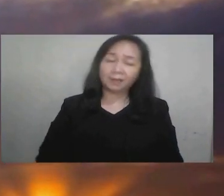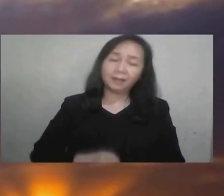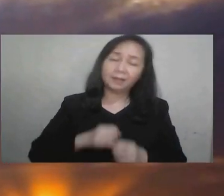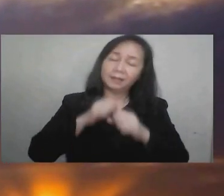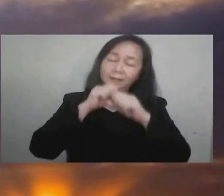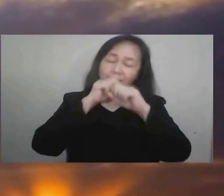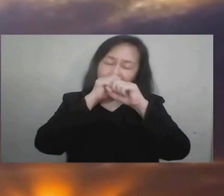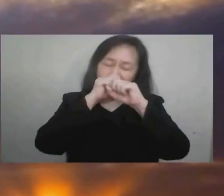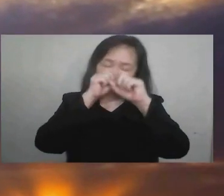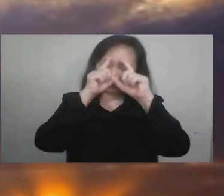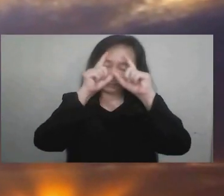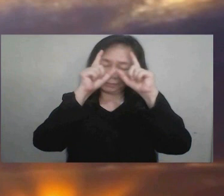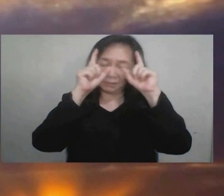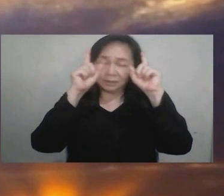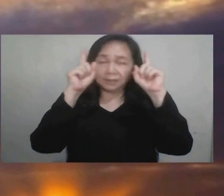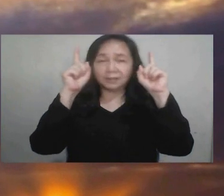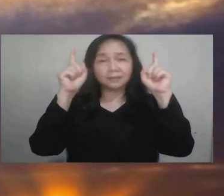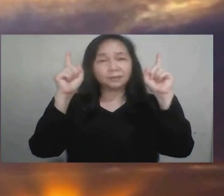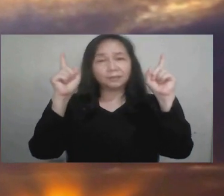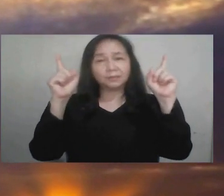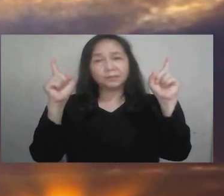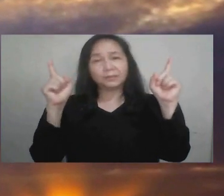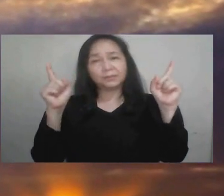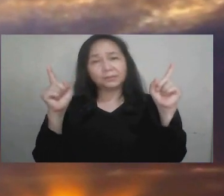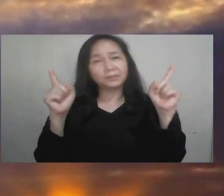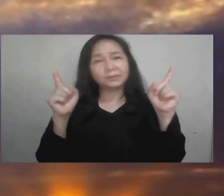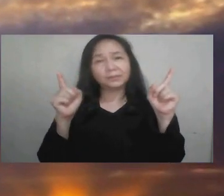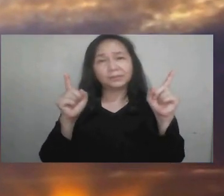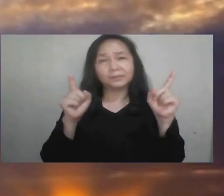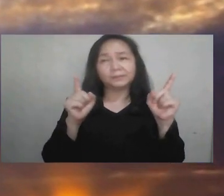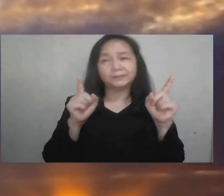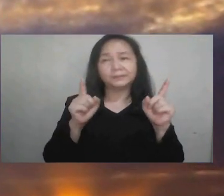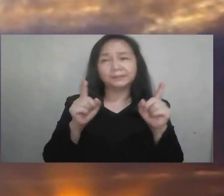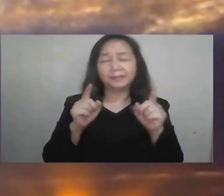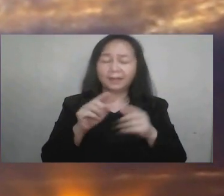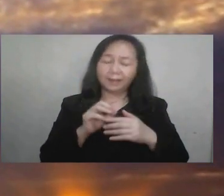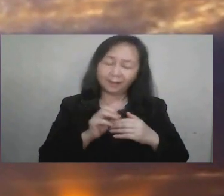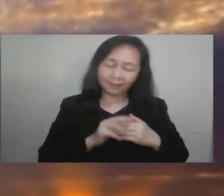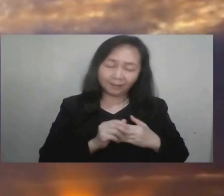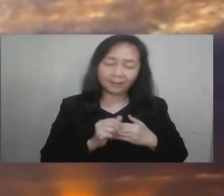At sa pagising ko,